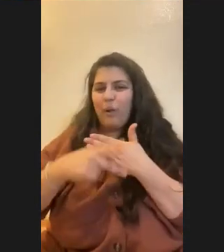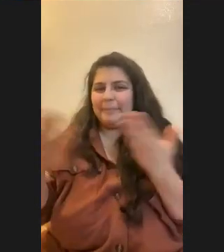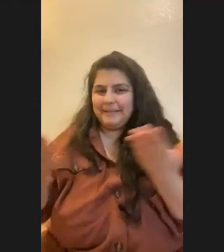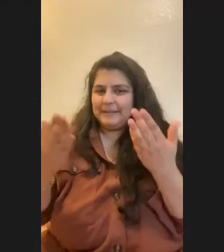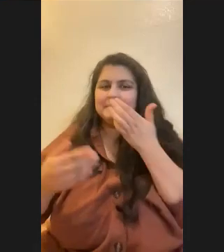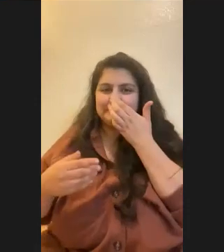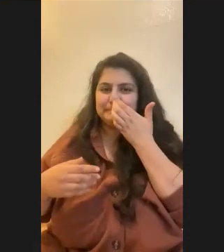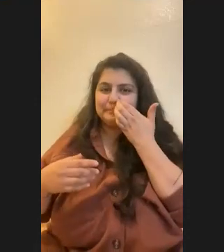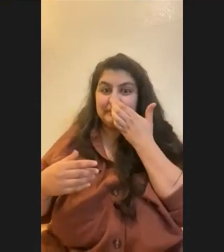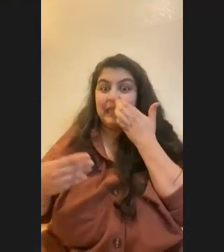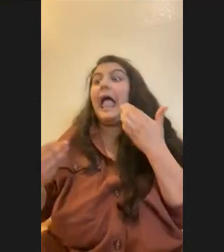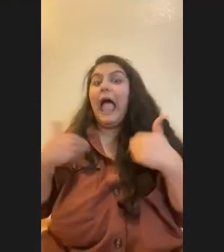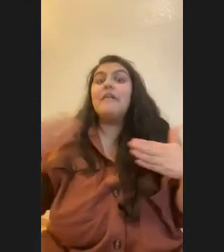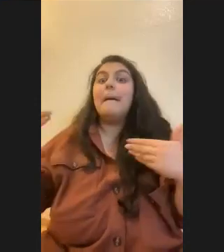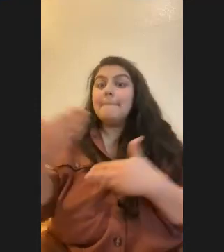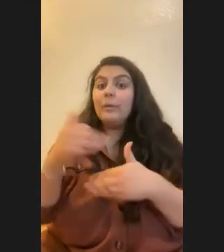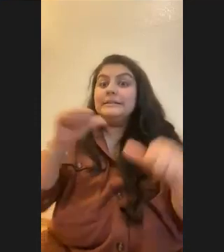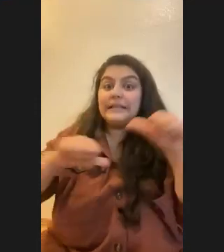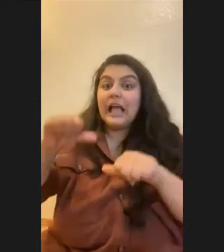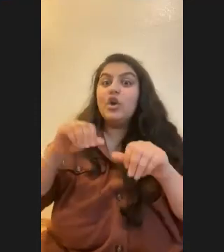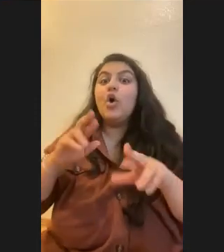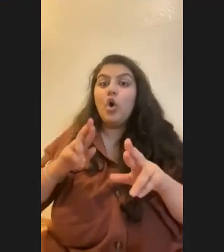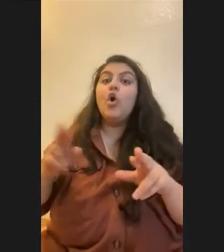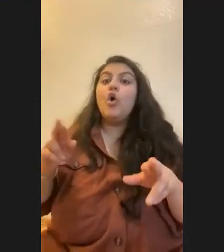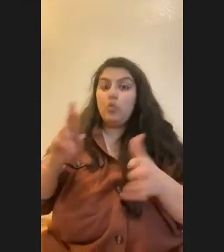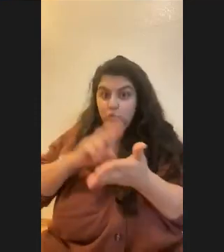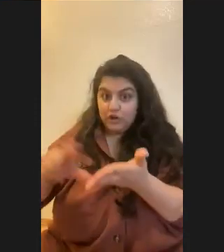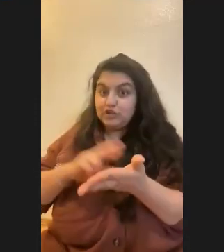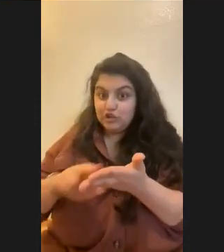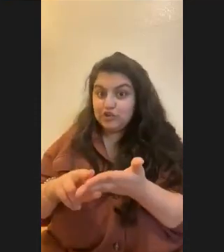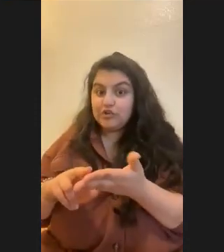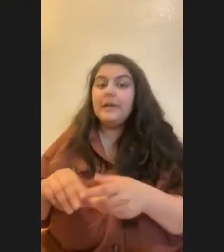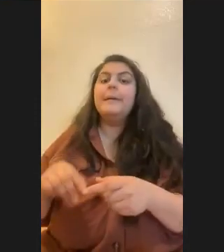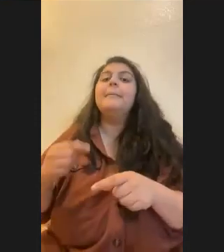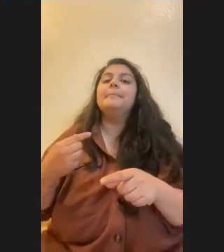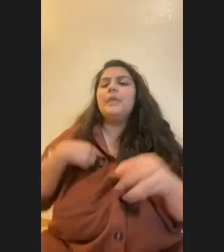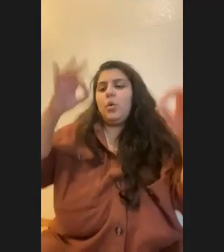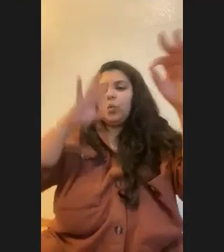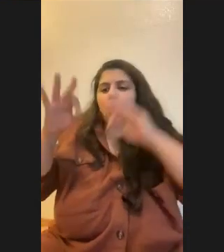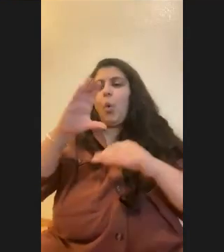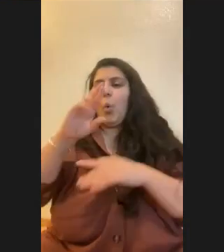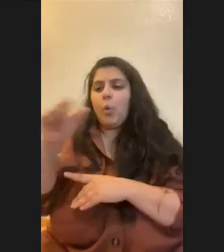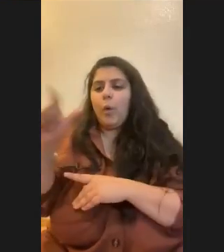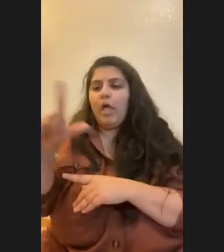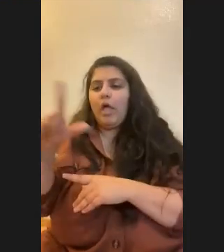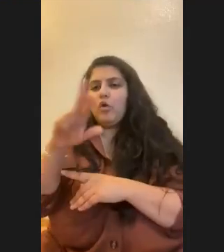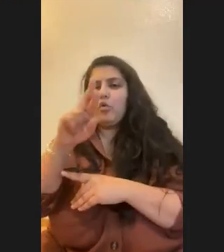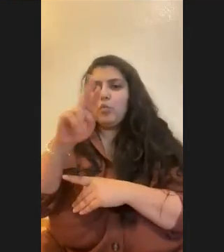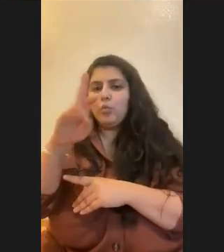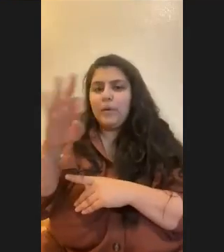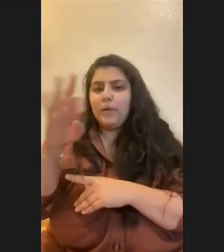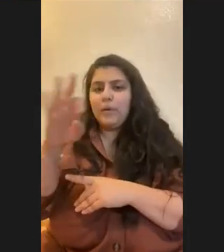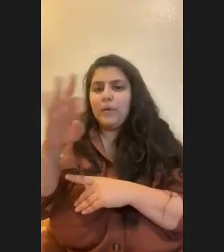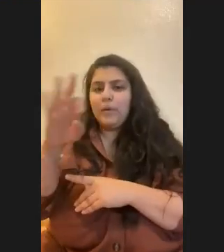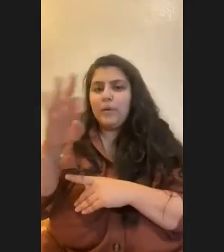there's obviously Marine science research here. And so I was just kind of like Googling like coral reefs. And I came across a Ted talk by the